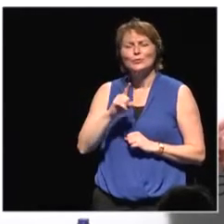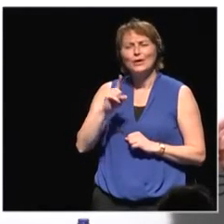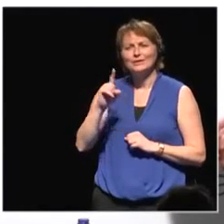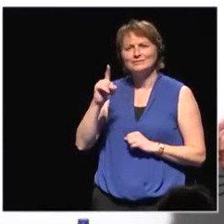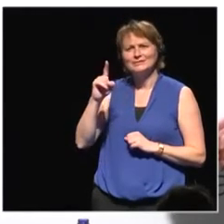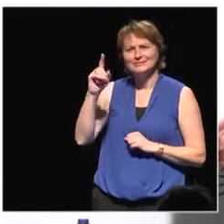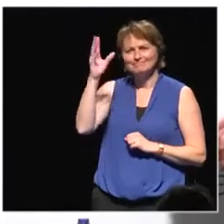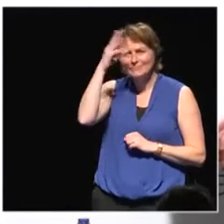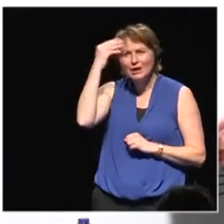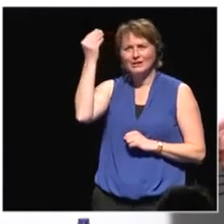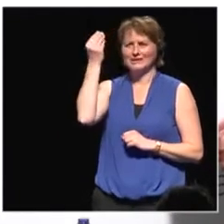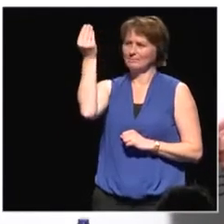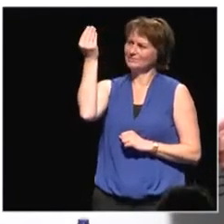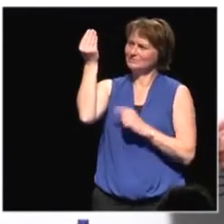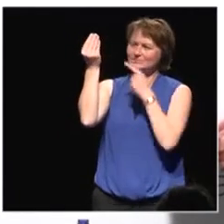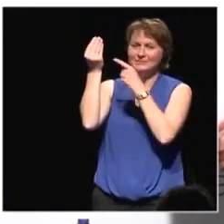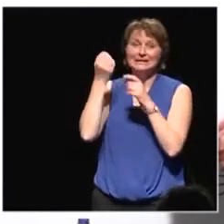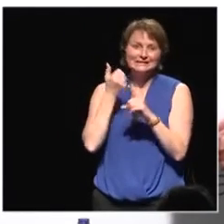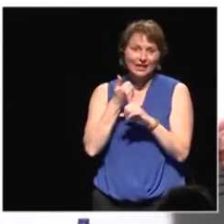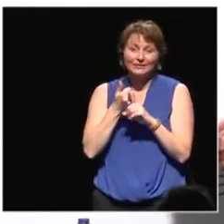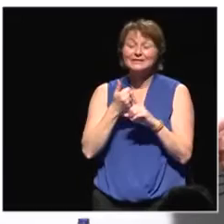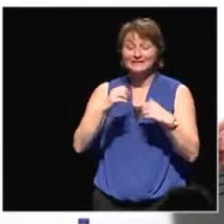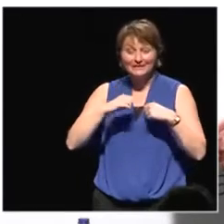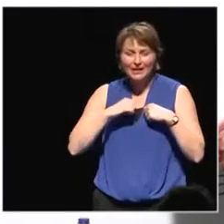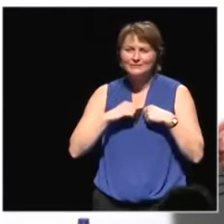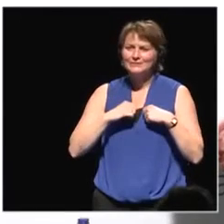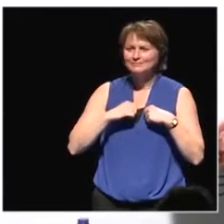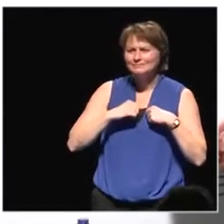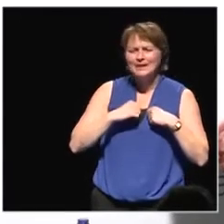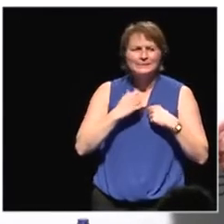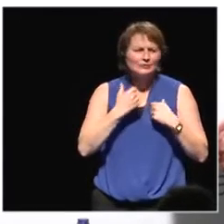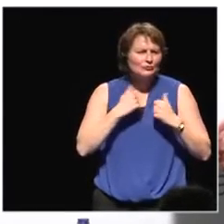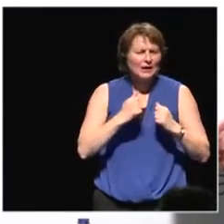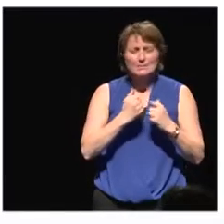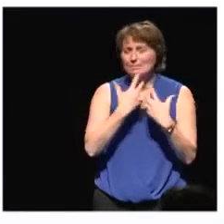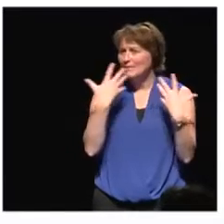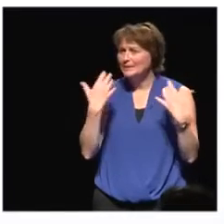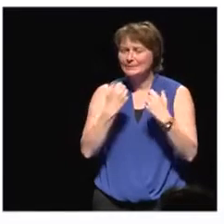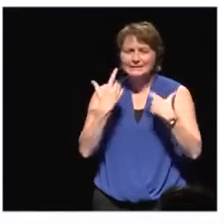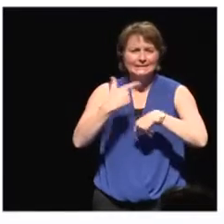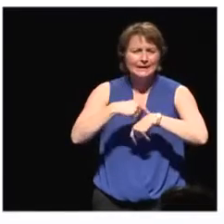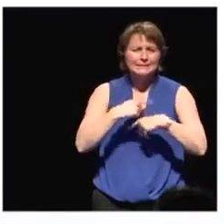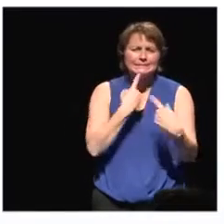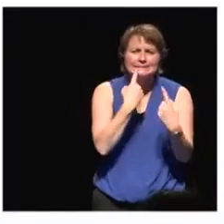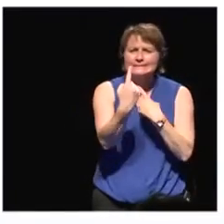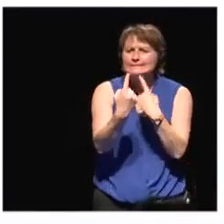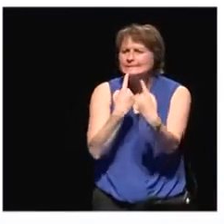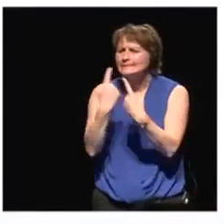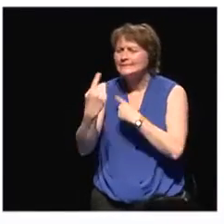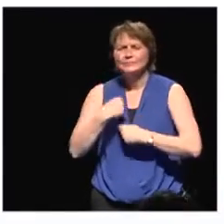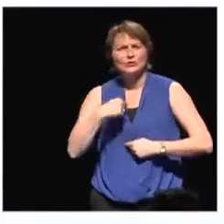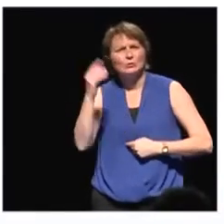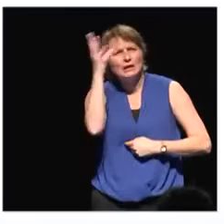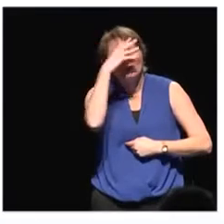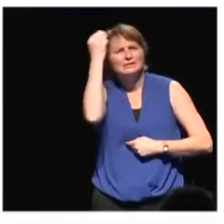itself, first of all, because I've spent a long time trying to speak to people and identify how they conceptualize this